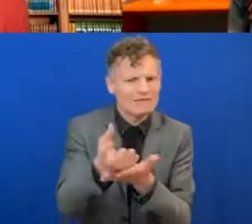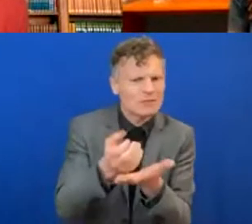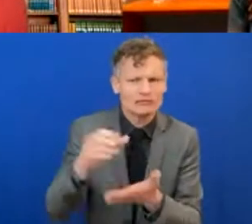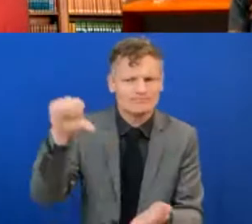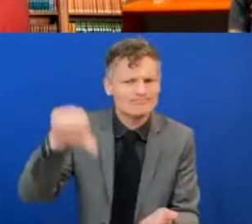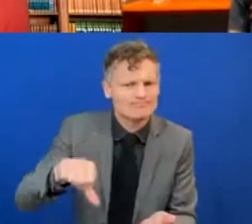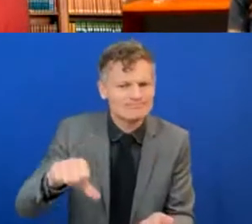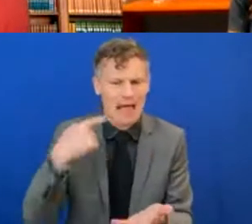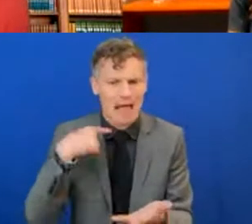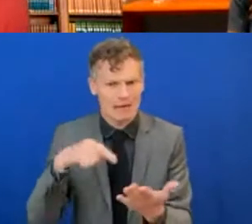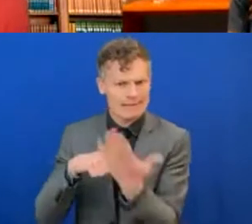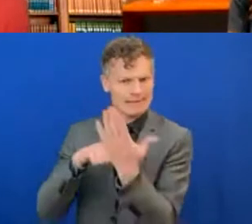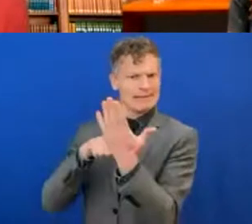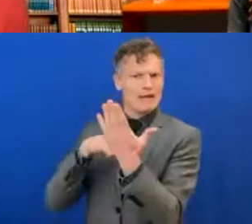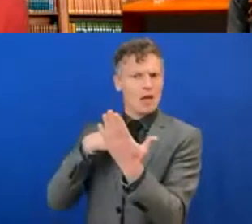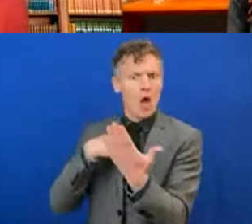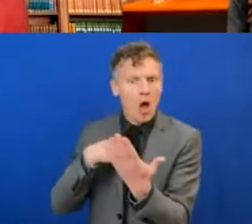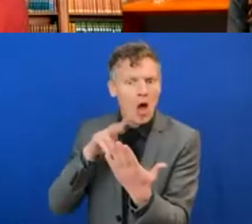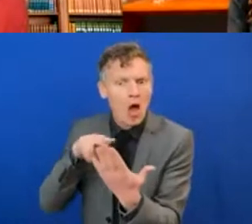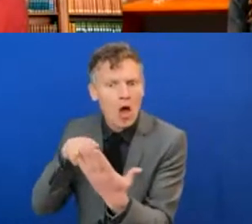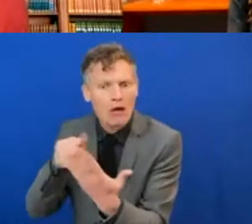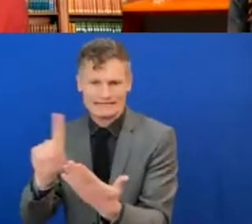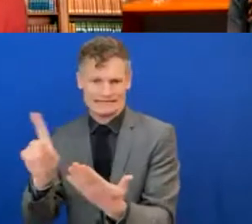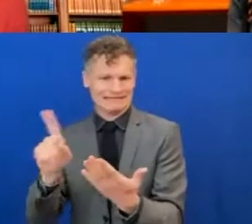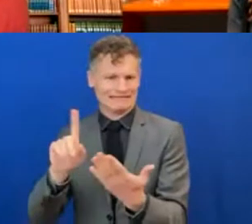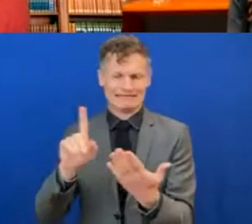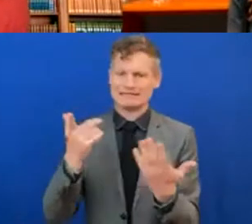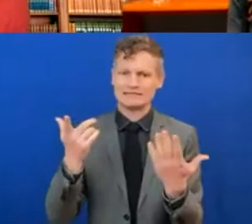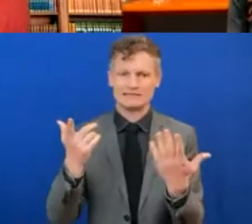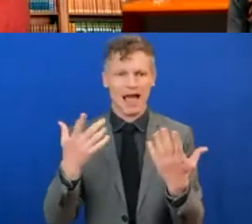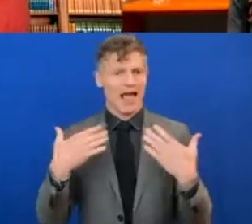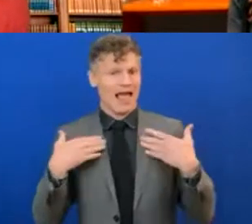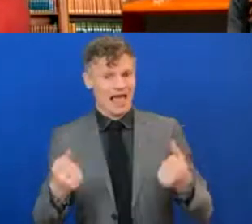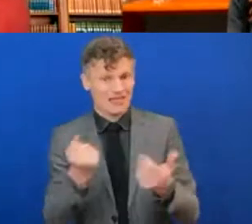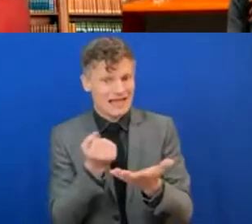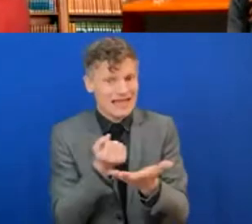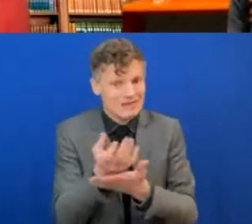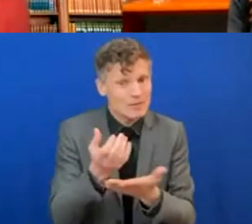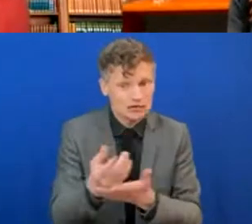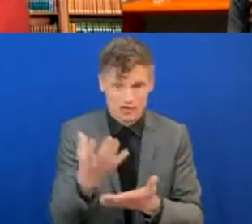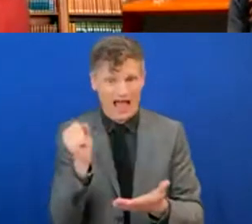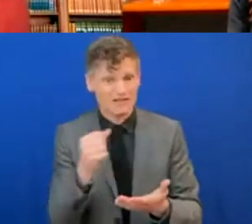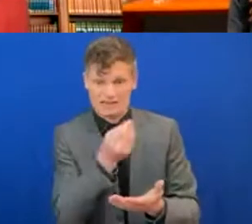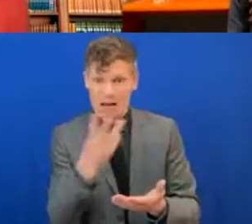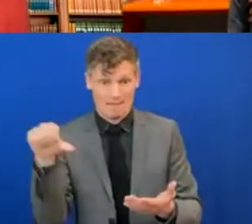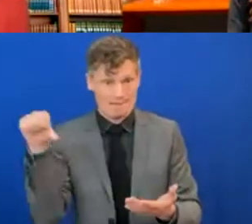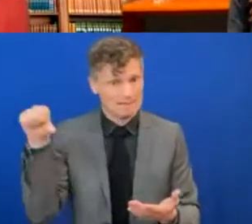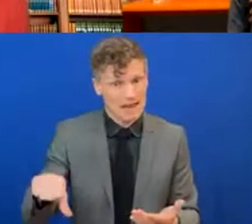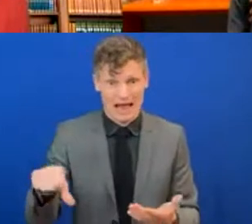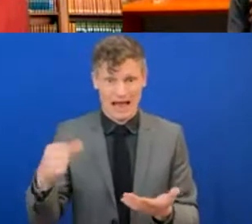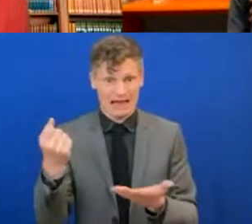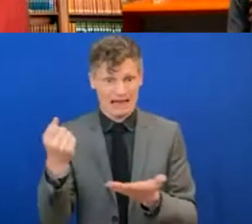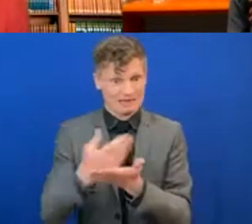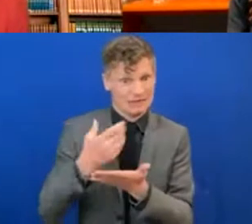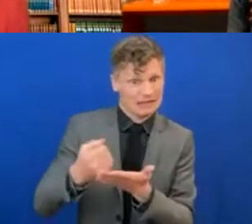especially in health, health disinformation is not without victims. So, we need to be really vigilant to make sure that we